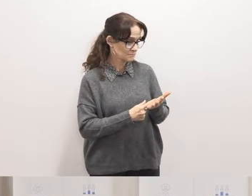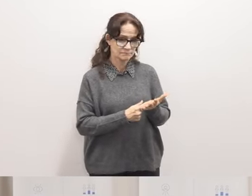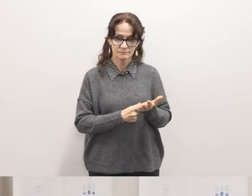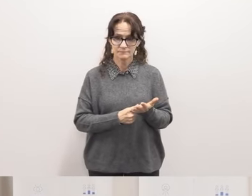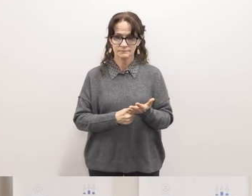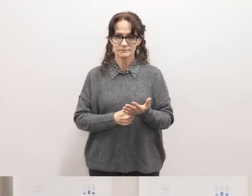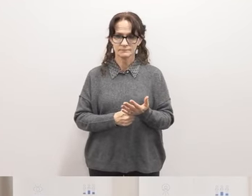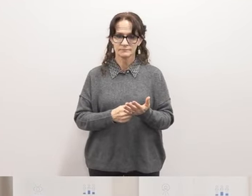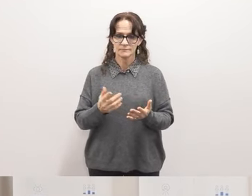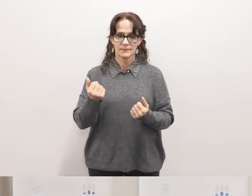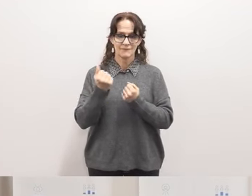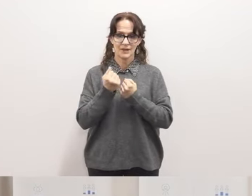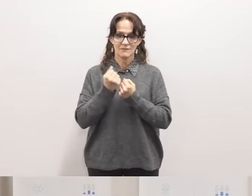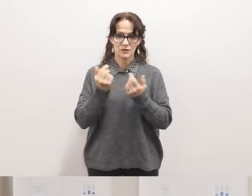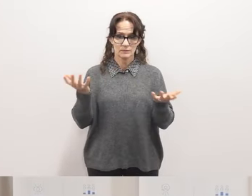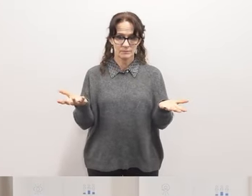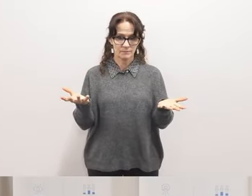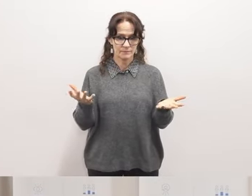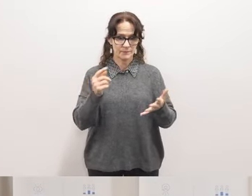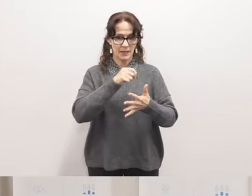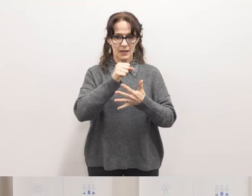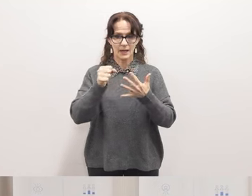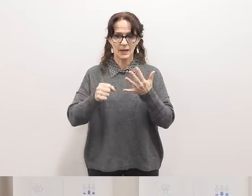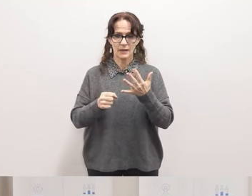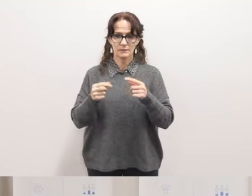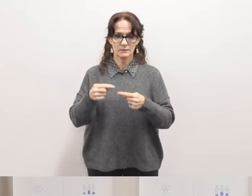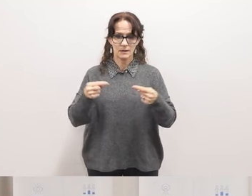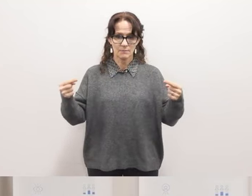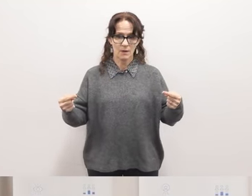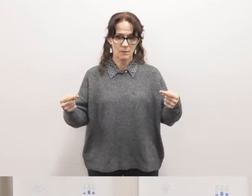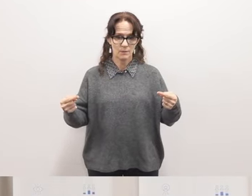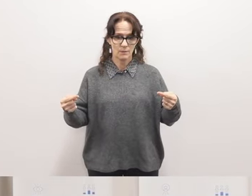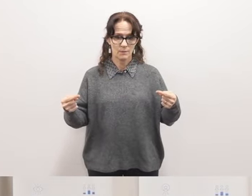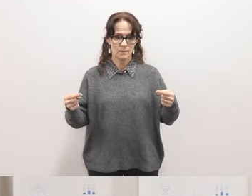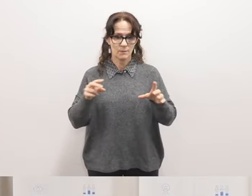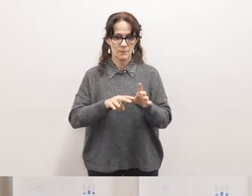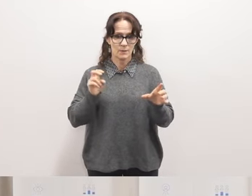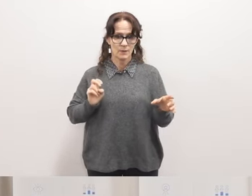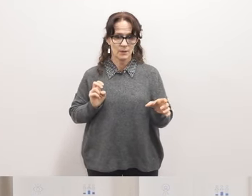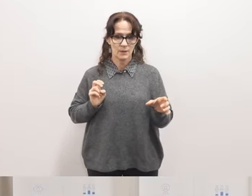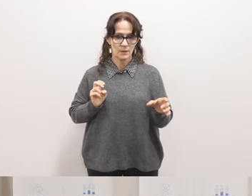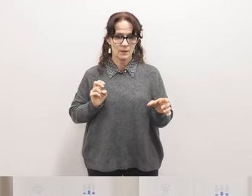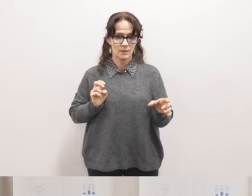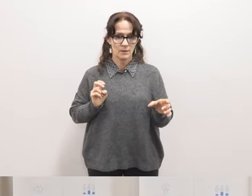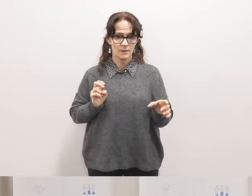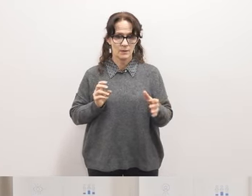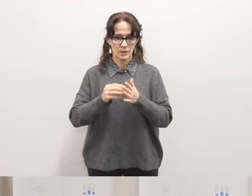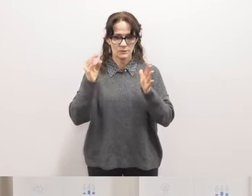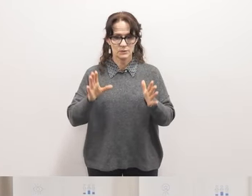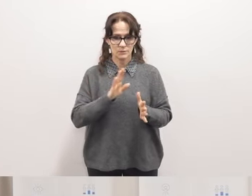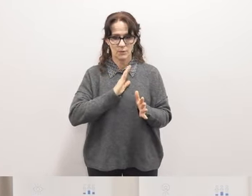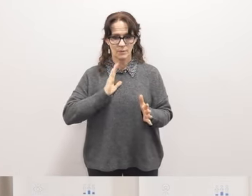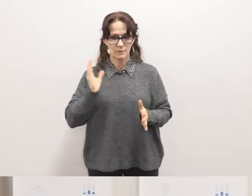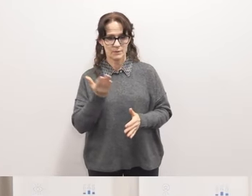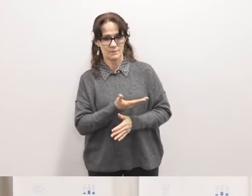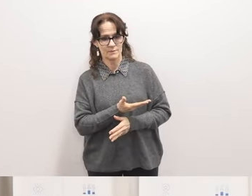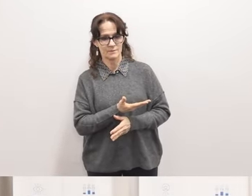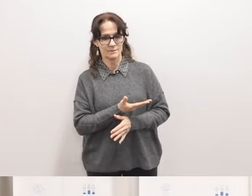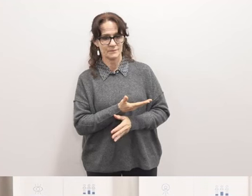all in favor aye aye any opposed any abstentions and our student board member